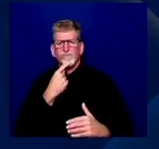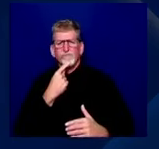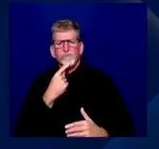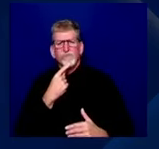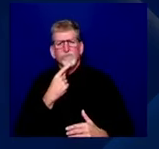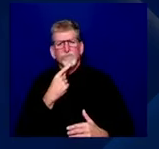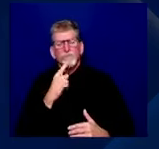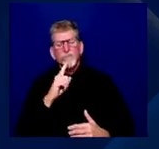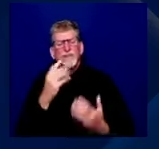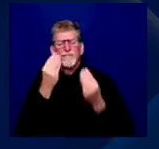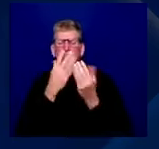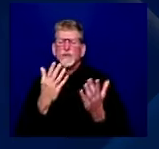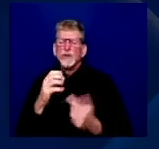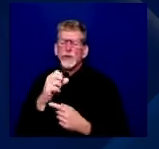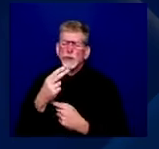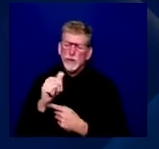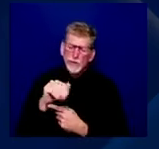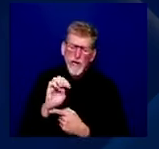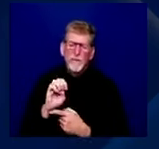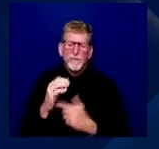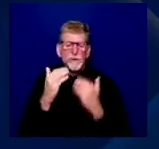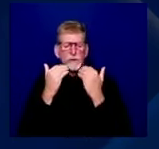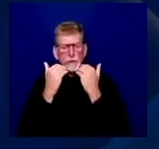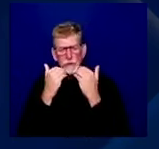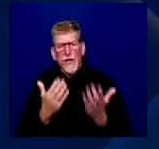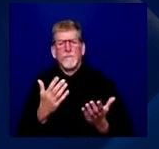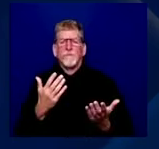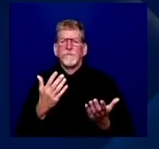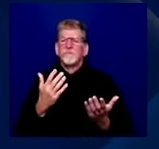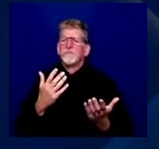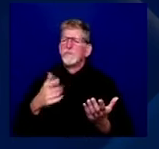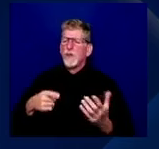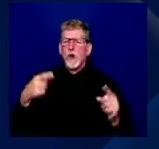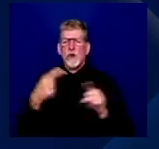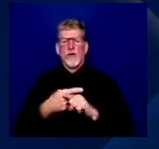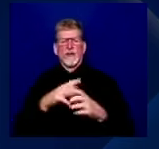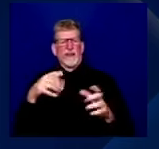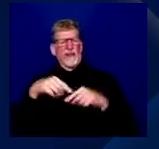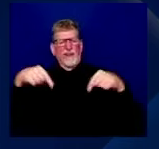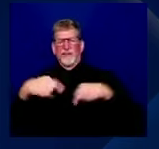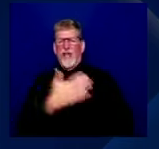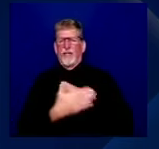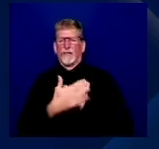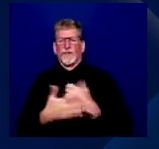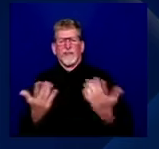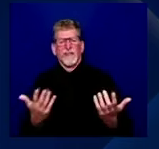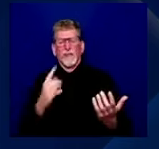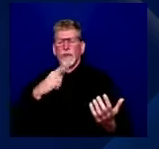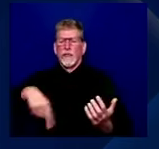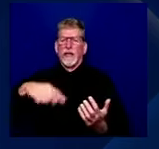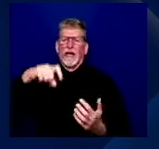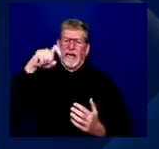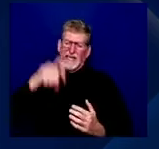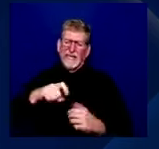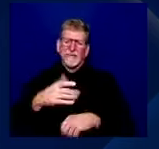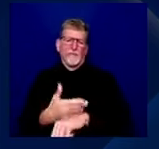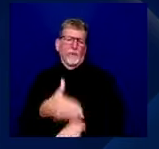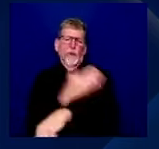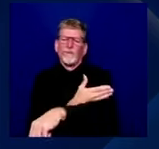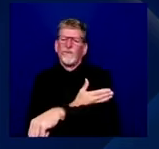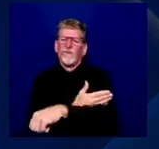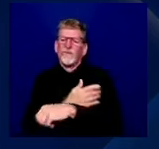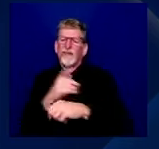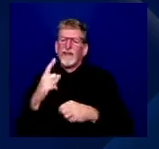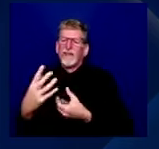black maternal health crisis in particular in this country that, uh, that we, we need to do so much better on. And it's part of the reason I've become such an advocate for paid